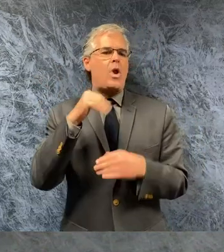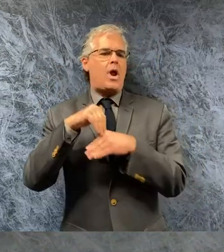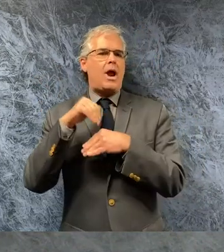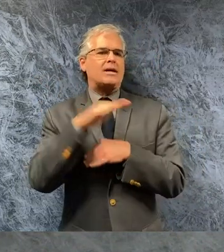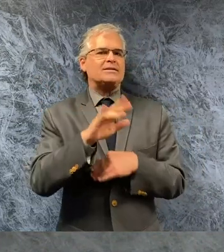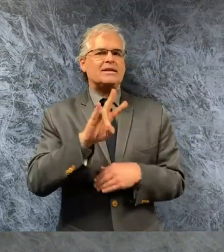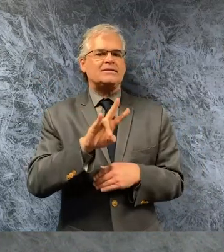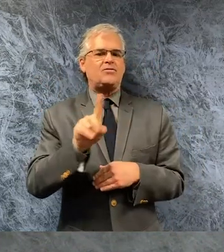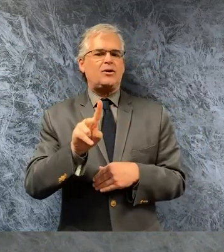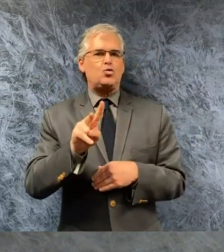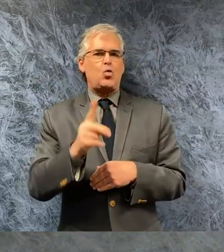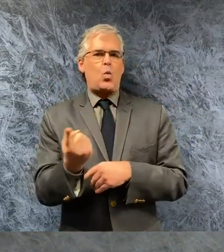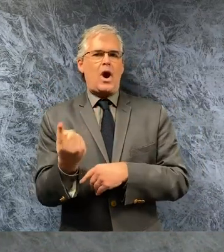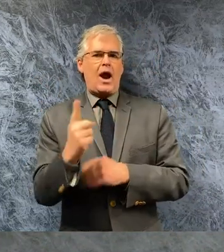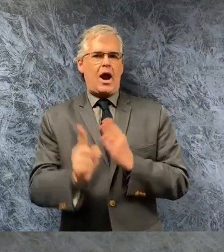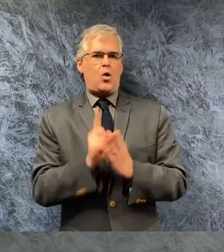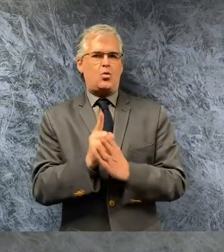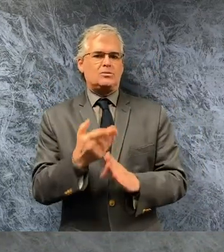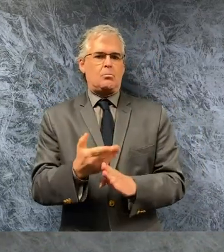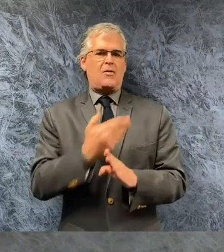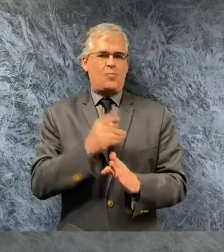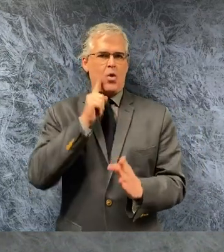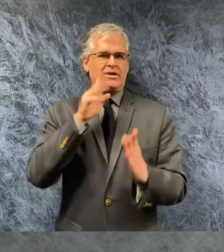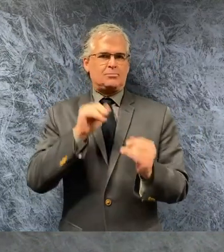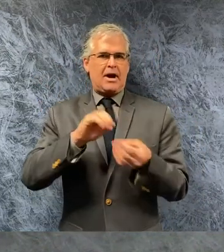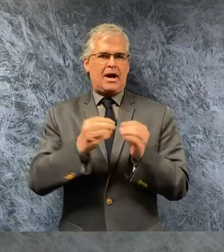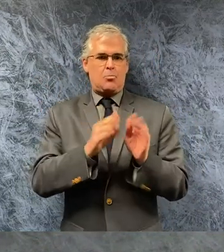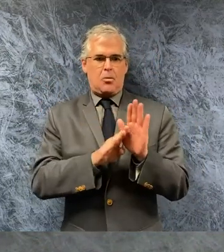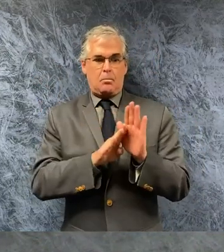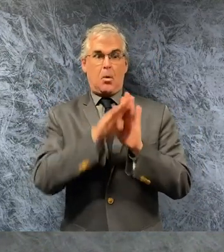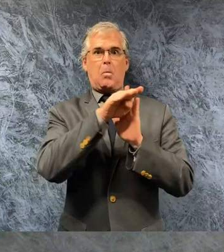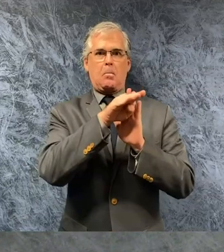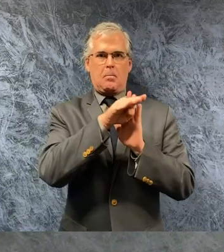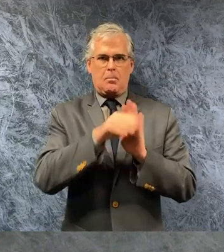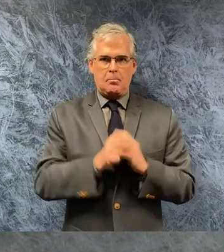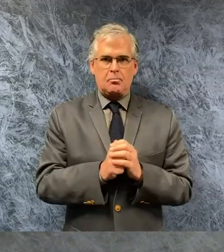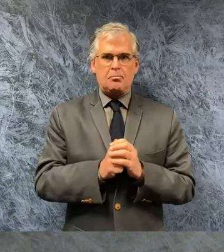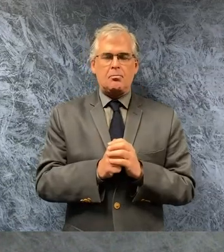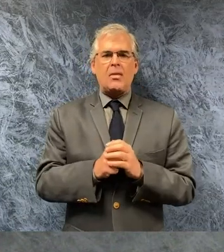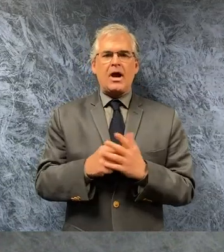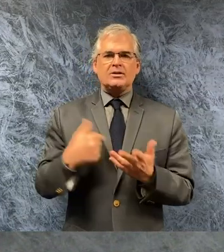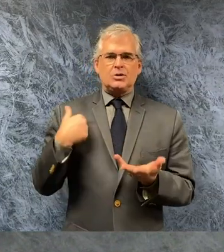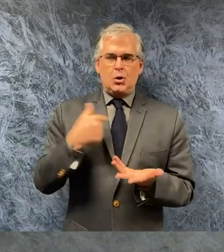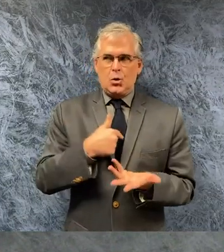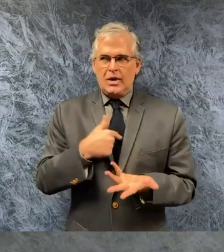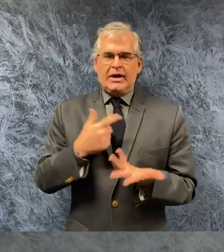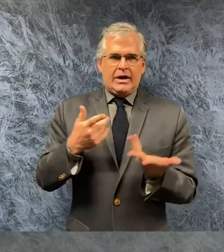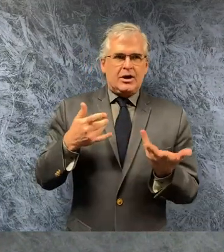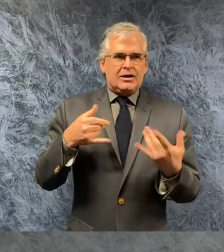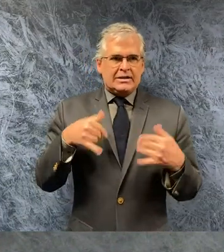the state continues to work with fema to monitor the usage across the state and potential surge data